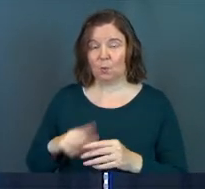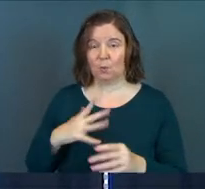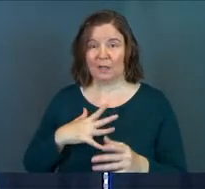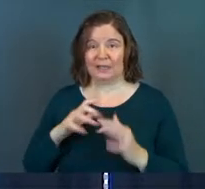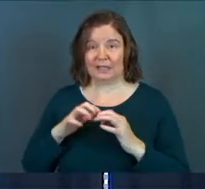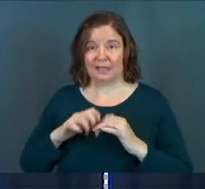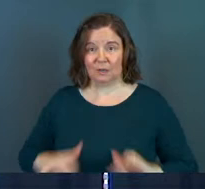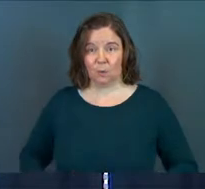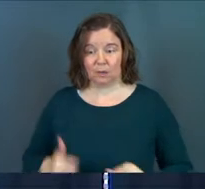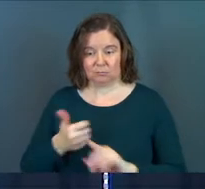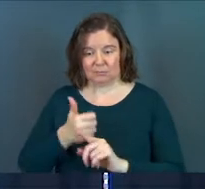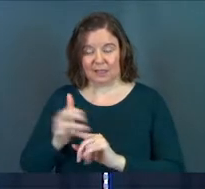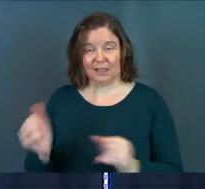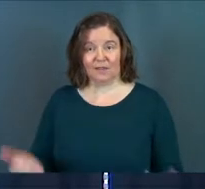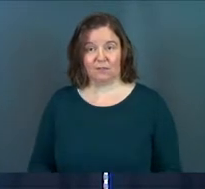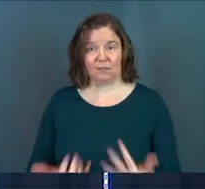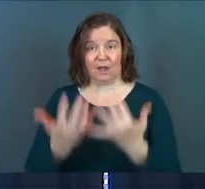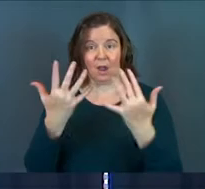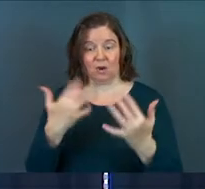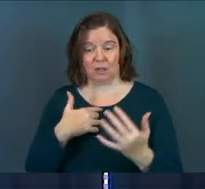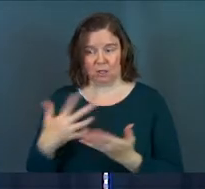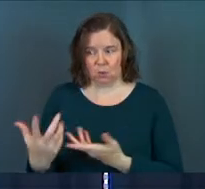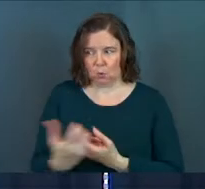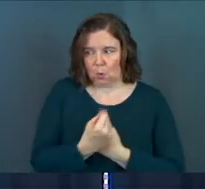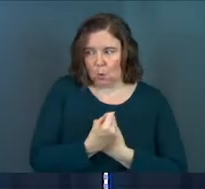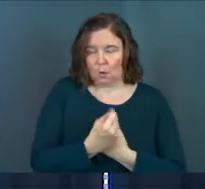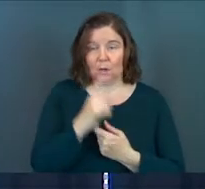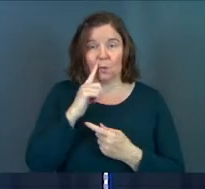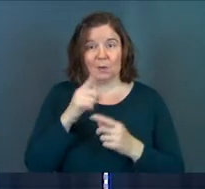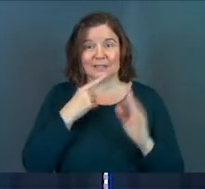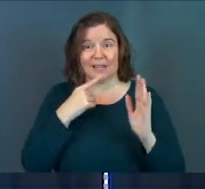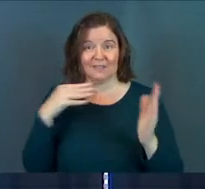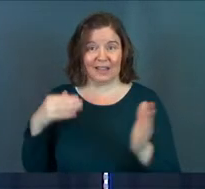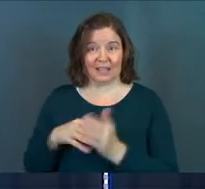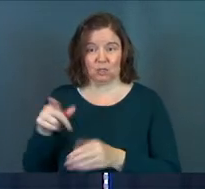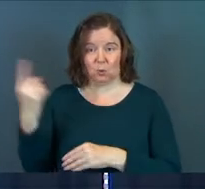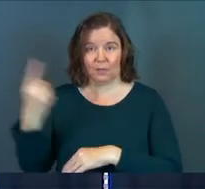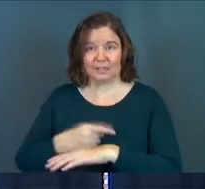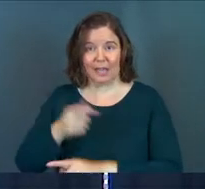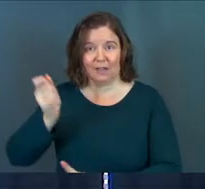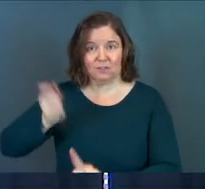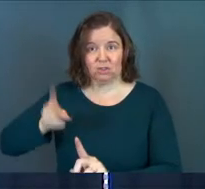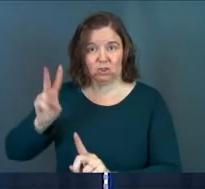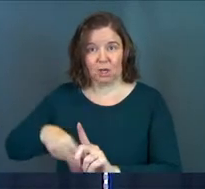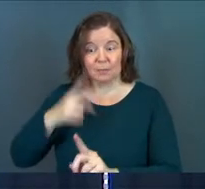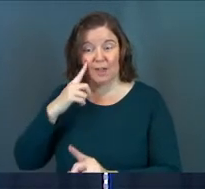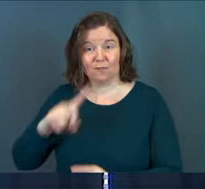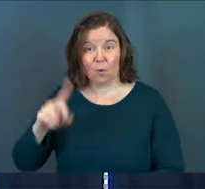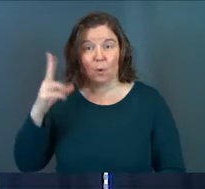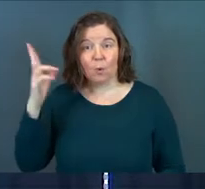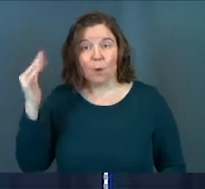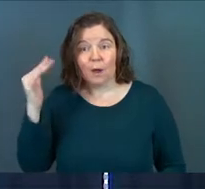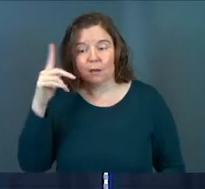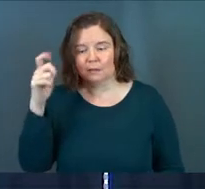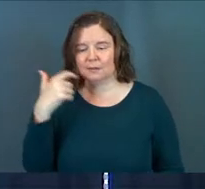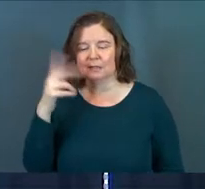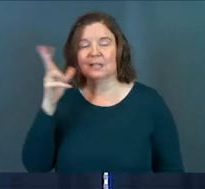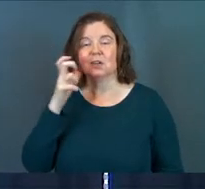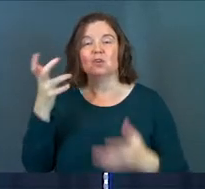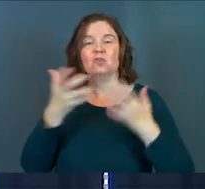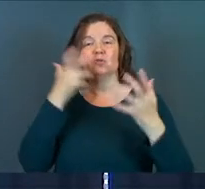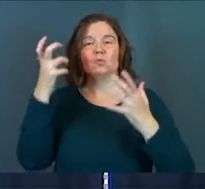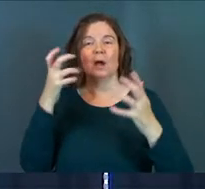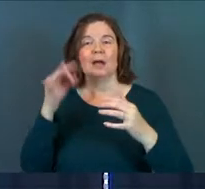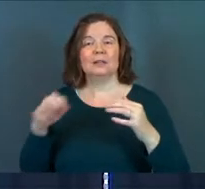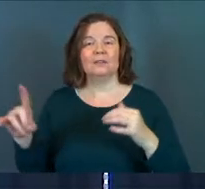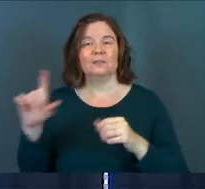flesh like fire. This corroded treasure you have hoarded will testify against you on the day of judgment. For listen, hear the cries of